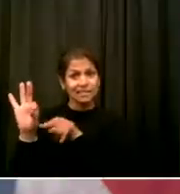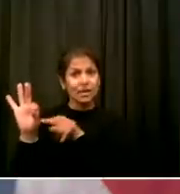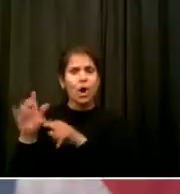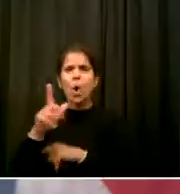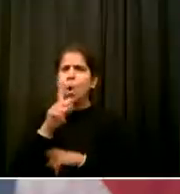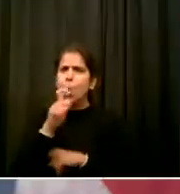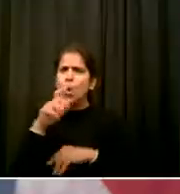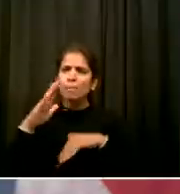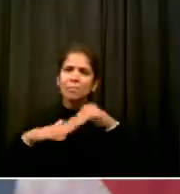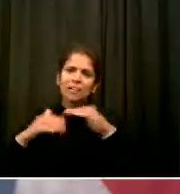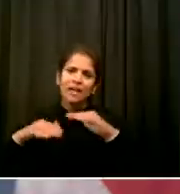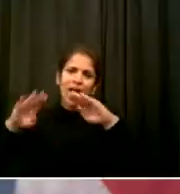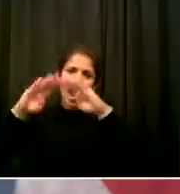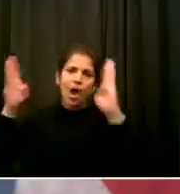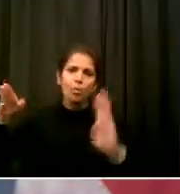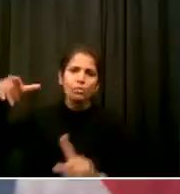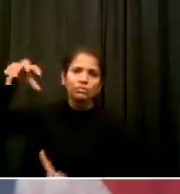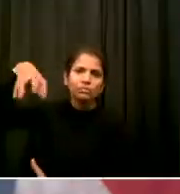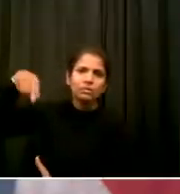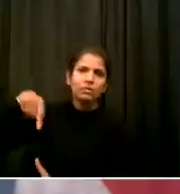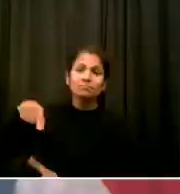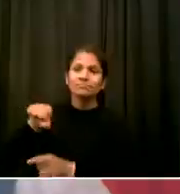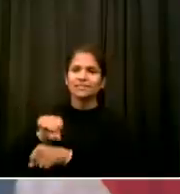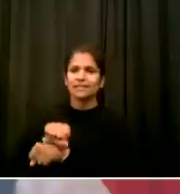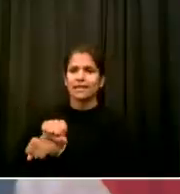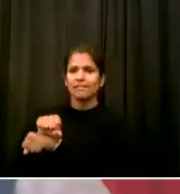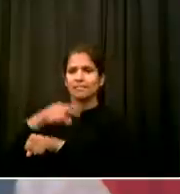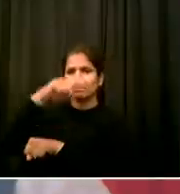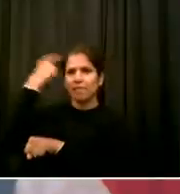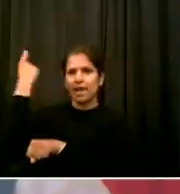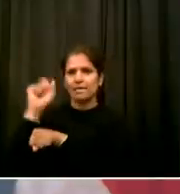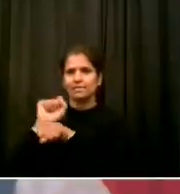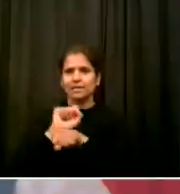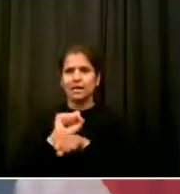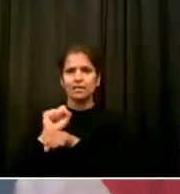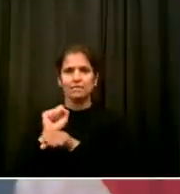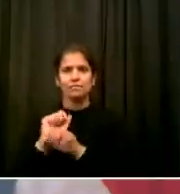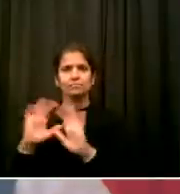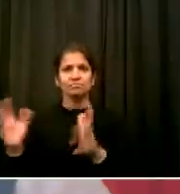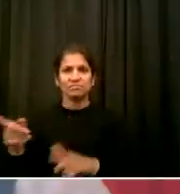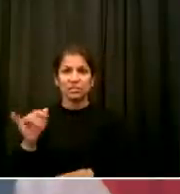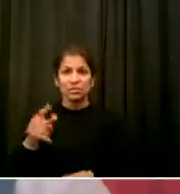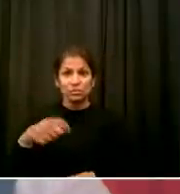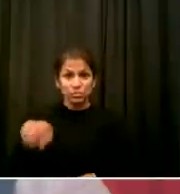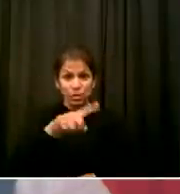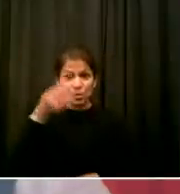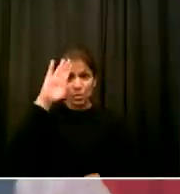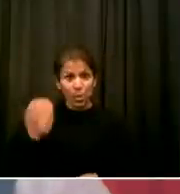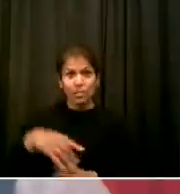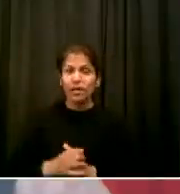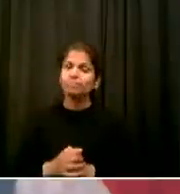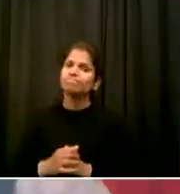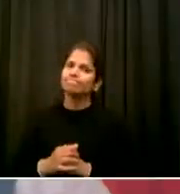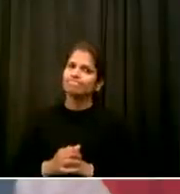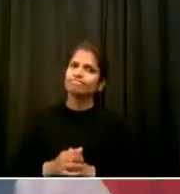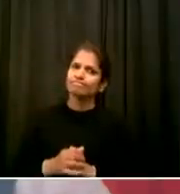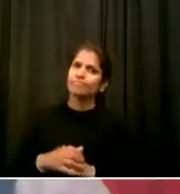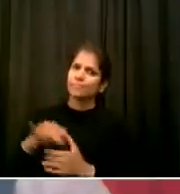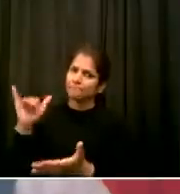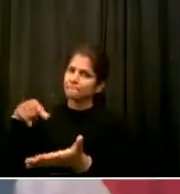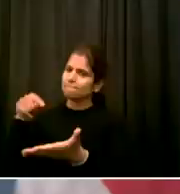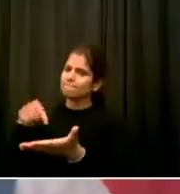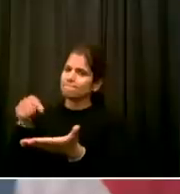books about the residents that I have read Although Gracie held membership in New York's Manumission Society